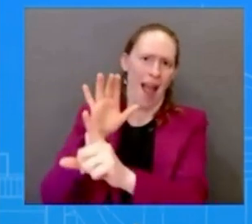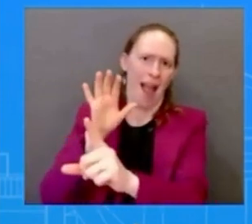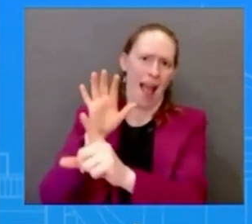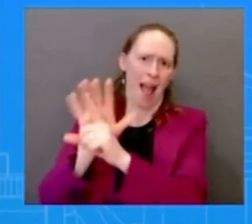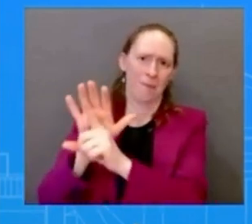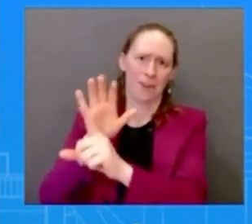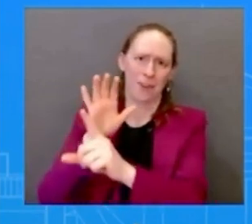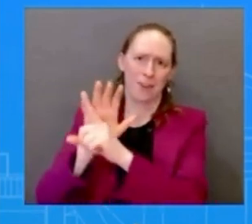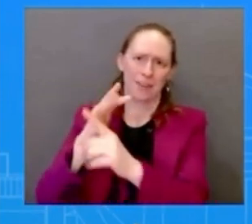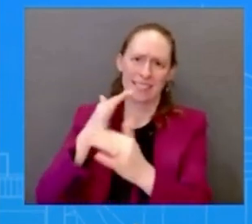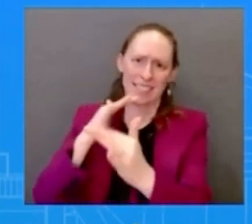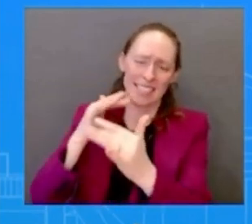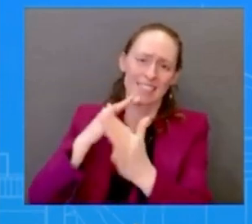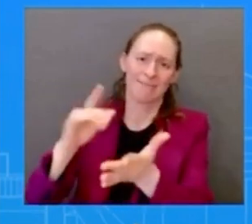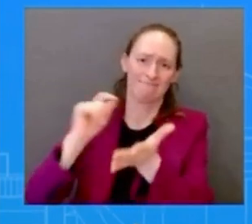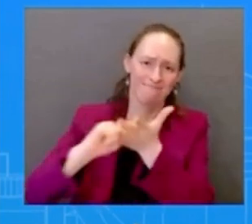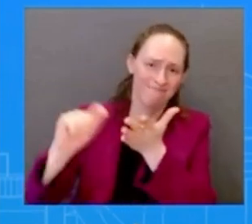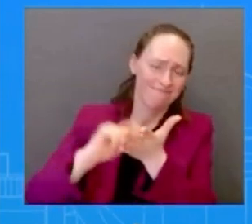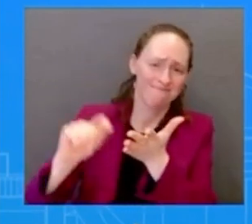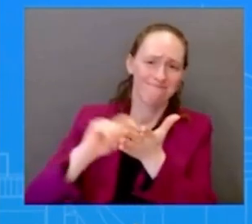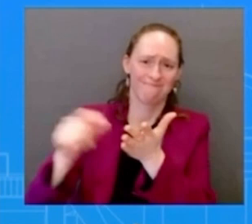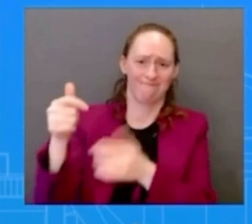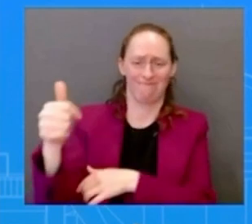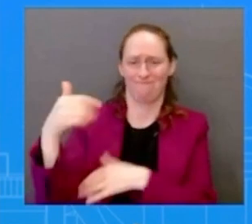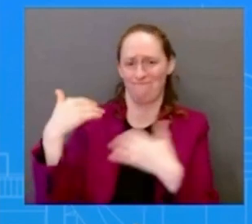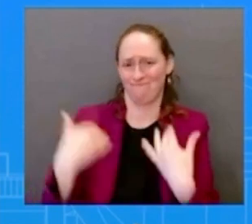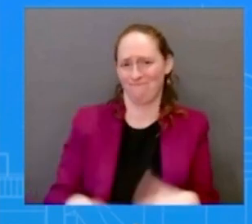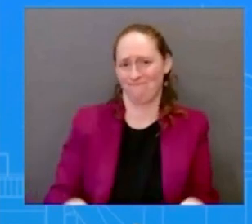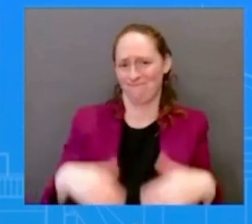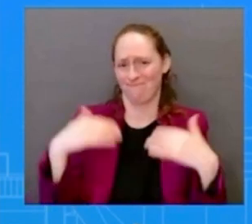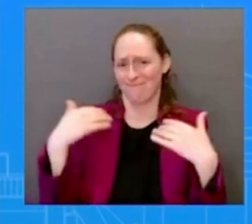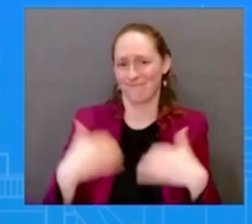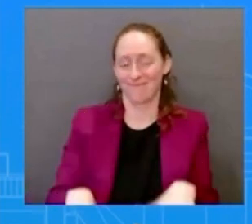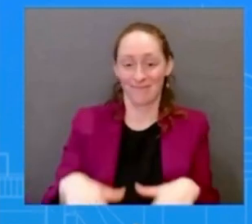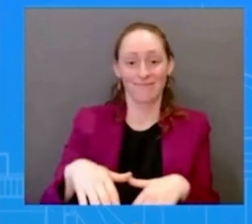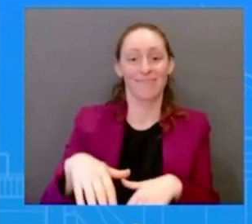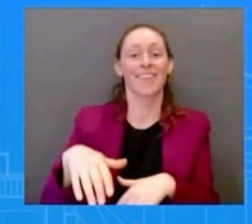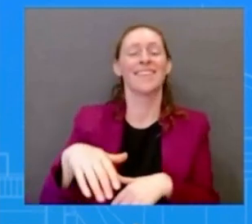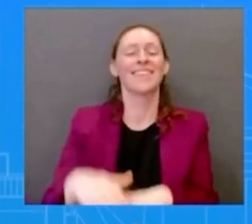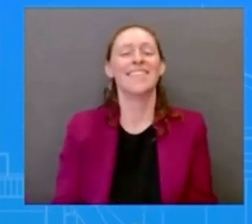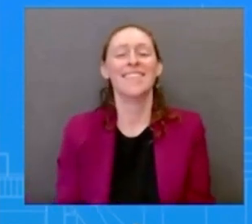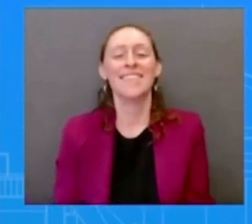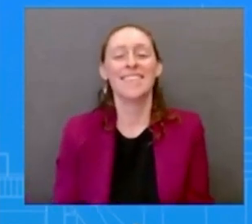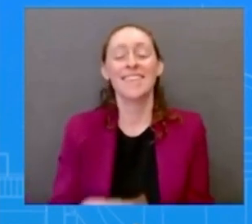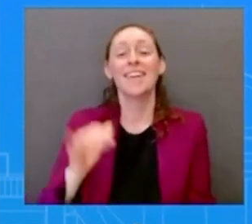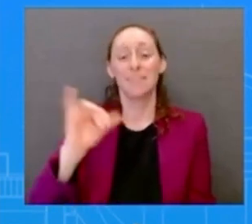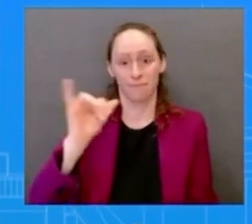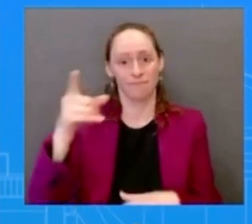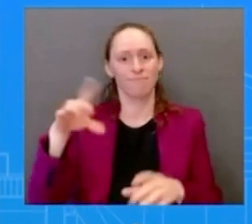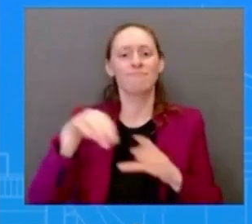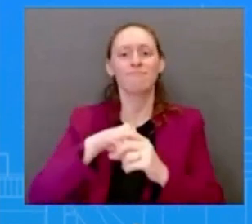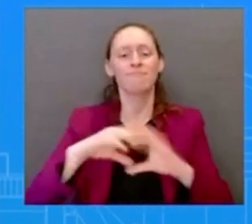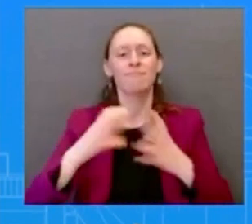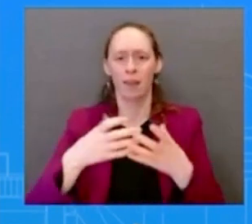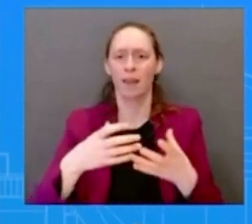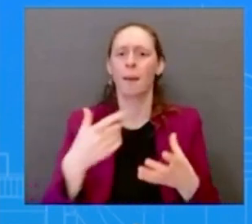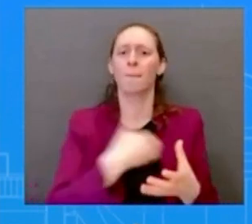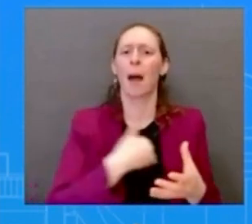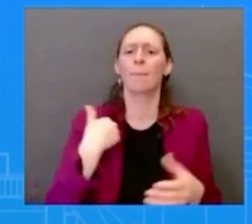to myself on One Direction I don't know who they are sorry many of you I'm sure do